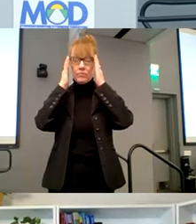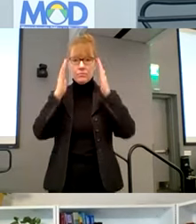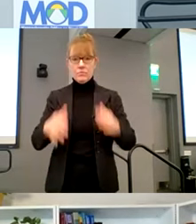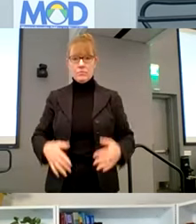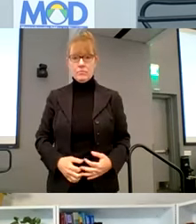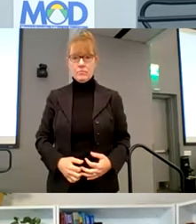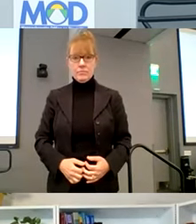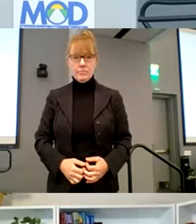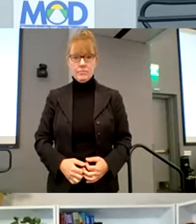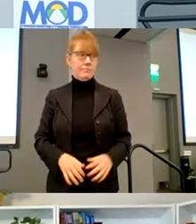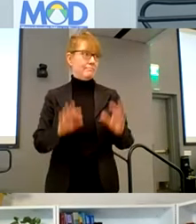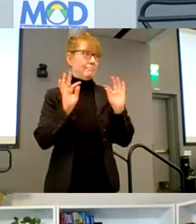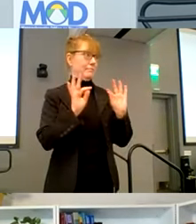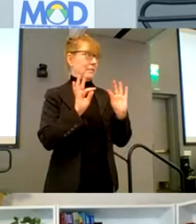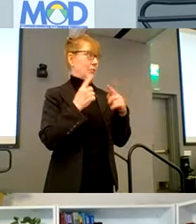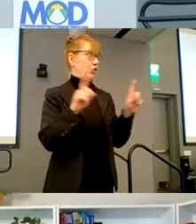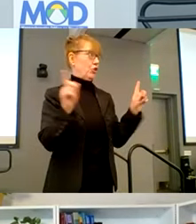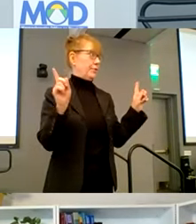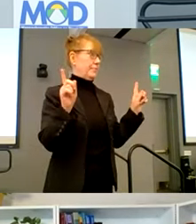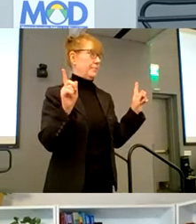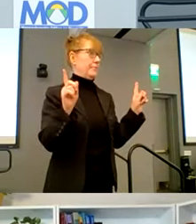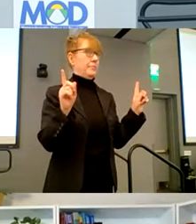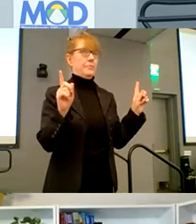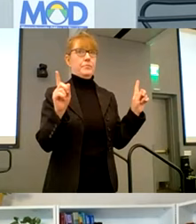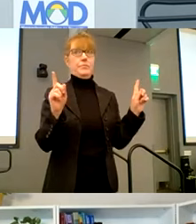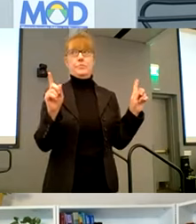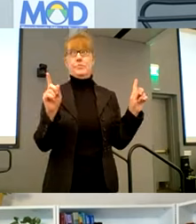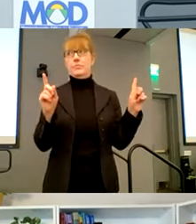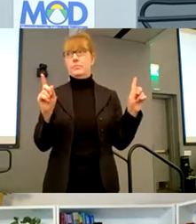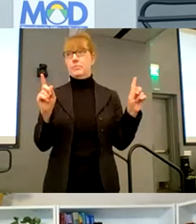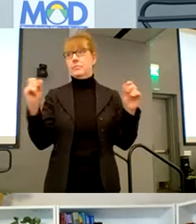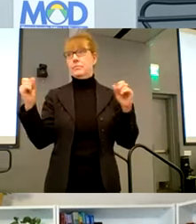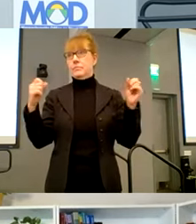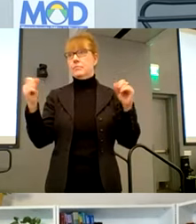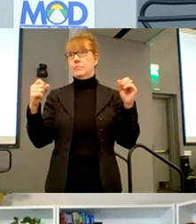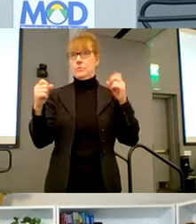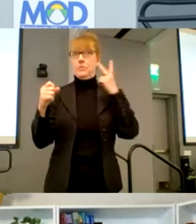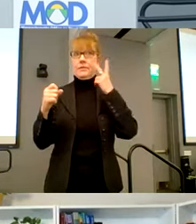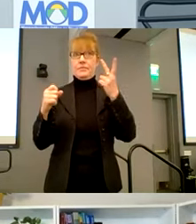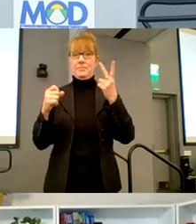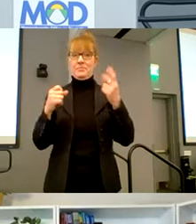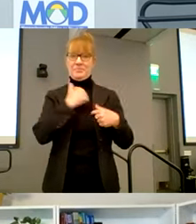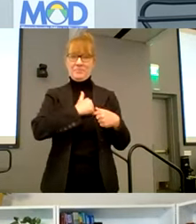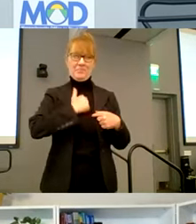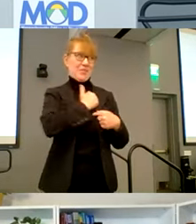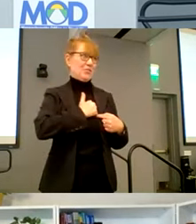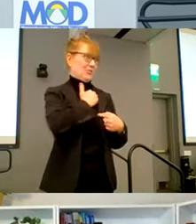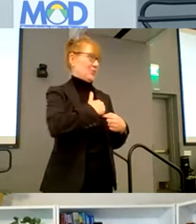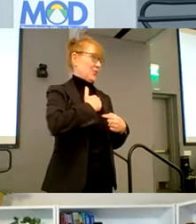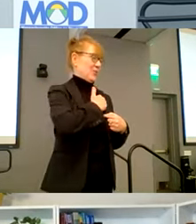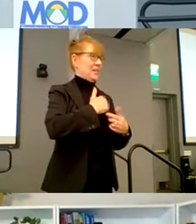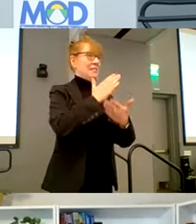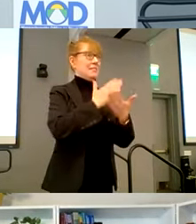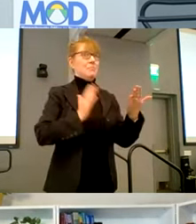There we go. Does that work? Yes, we see it. Great. Okay. I'm sorry about that. Okay. So some of the experiences,